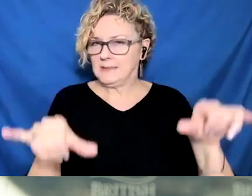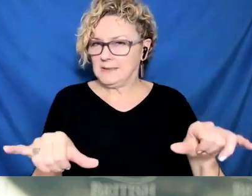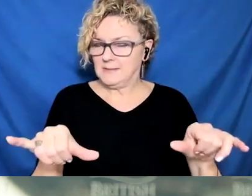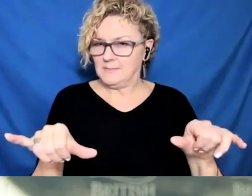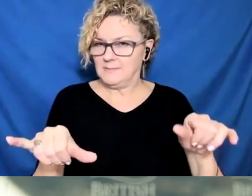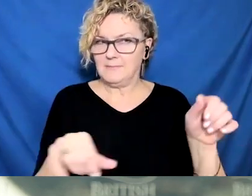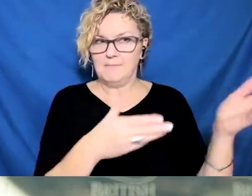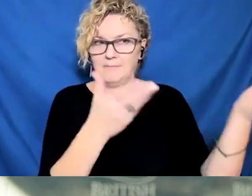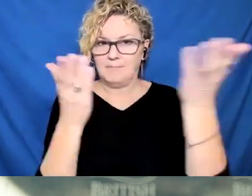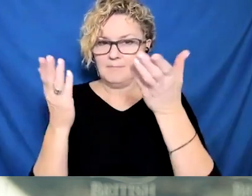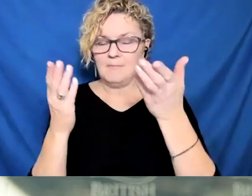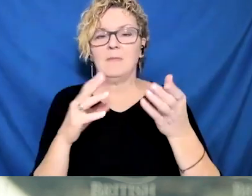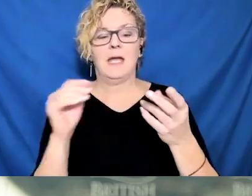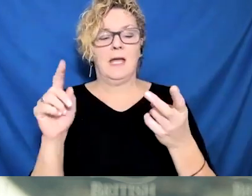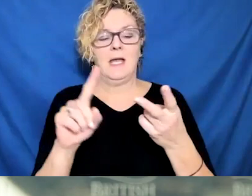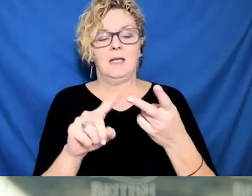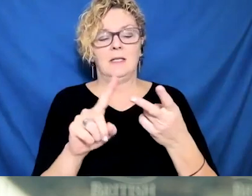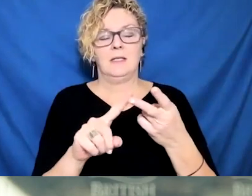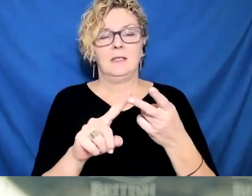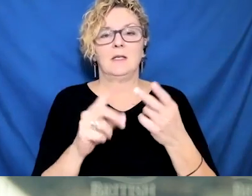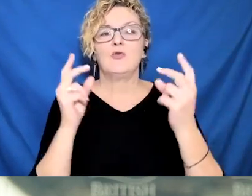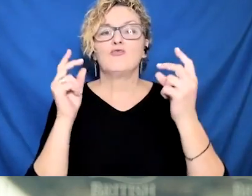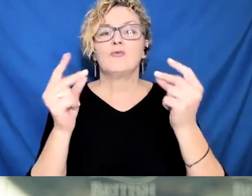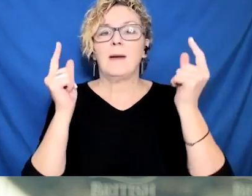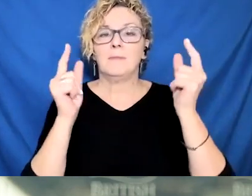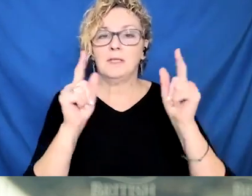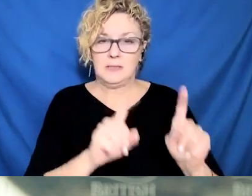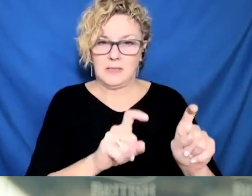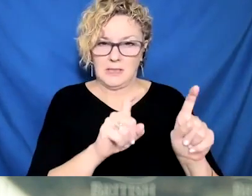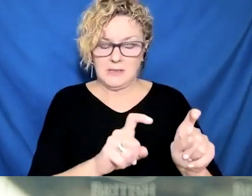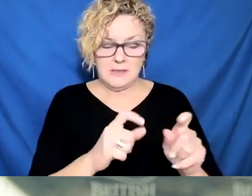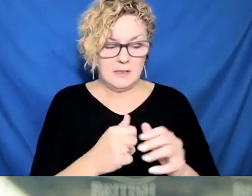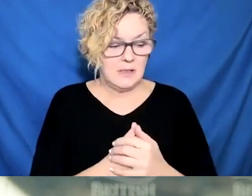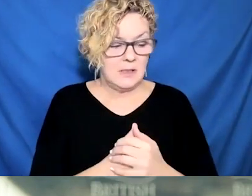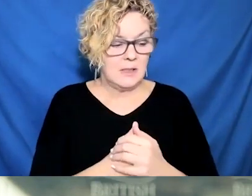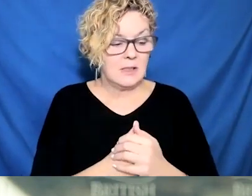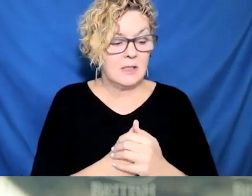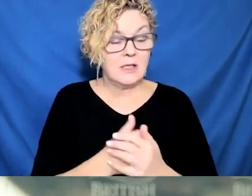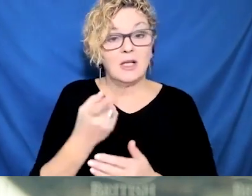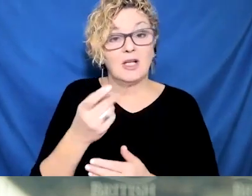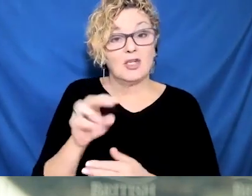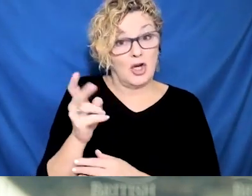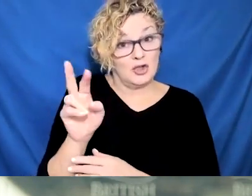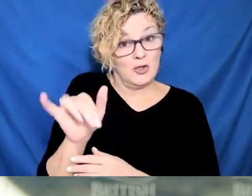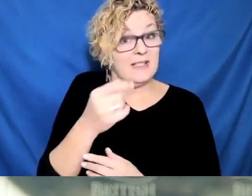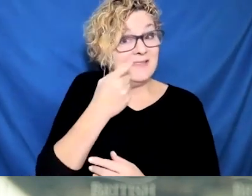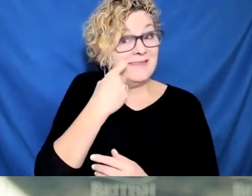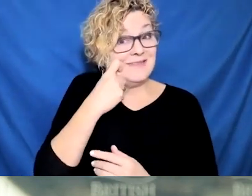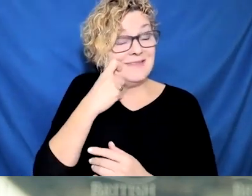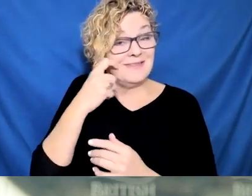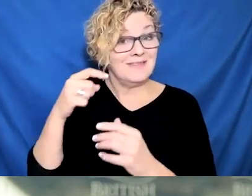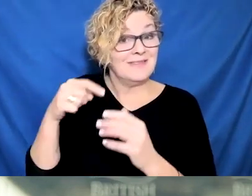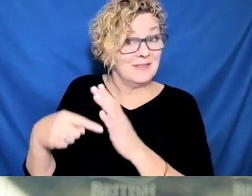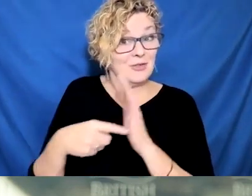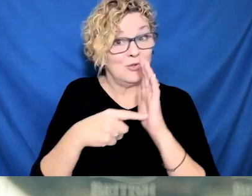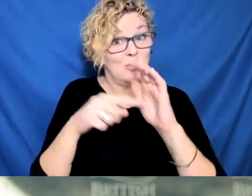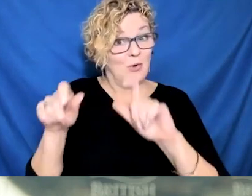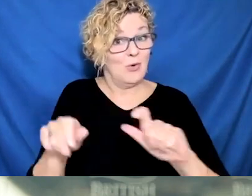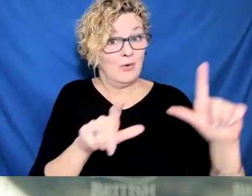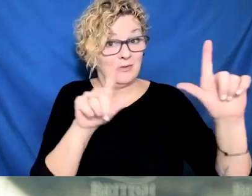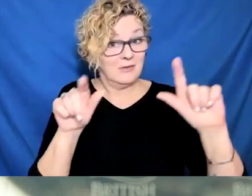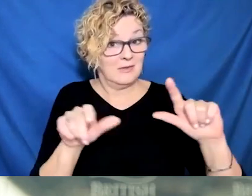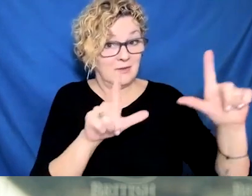Of those who are clinically vulnerable in groups one and two, that's not me, but groups one and two, they're about 85 percent vaccinated.